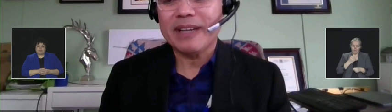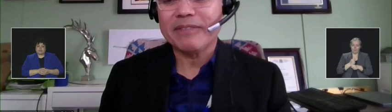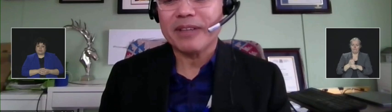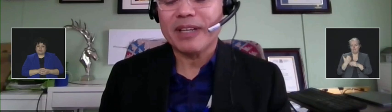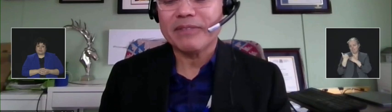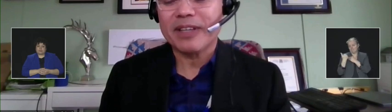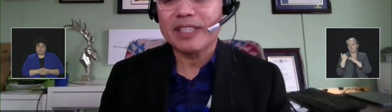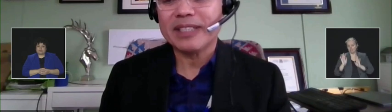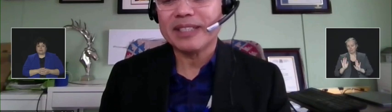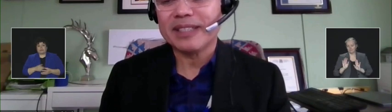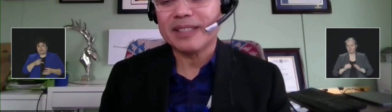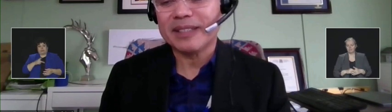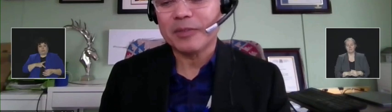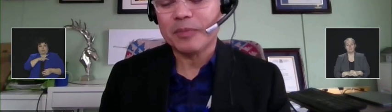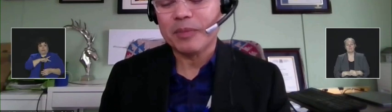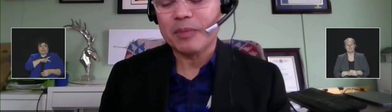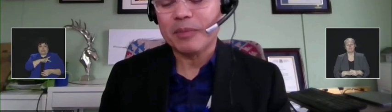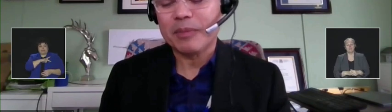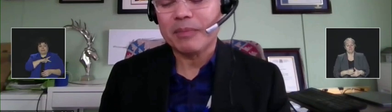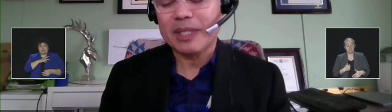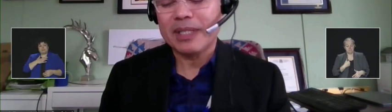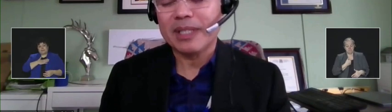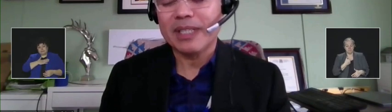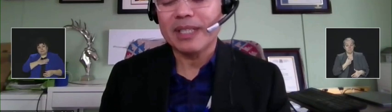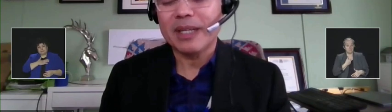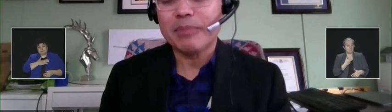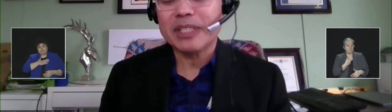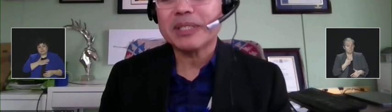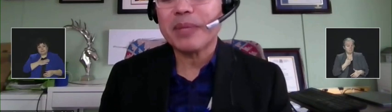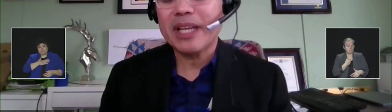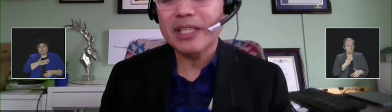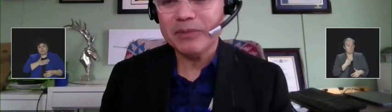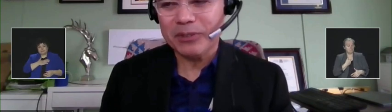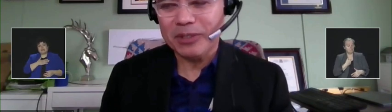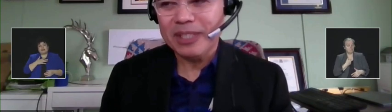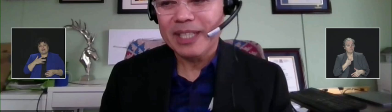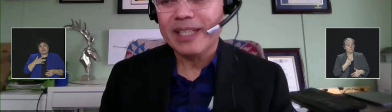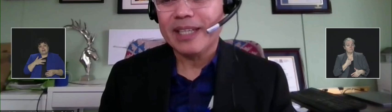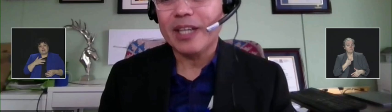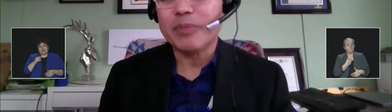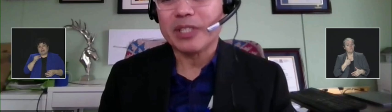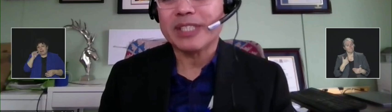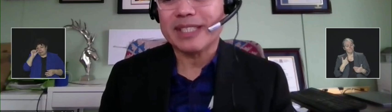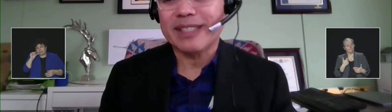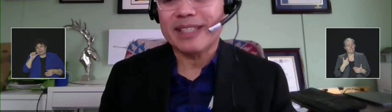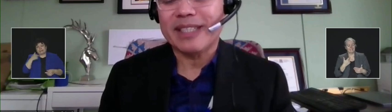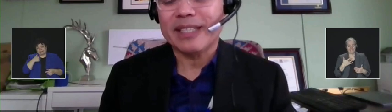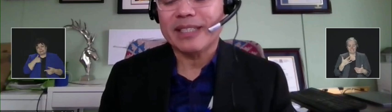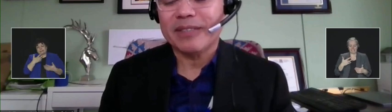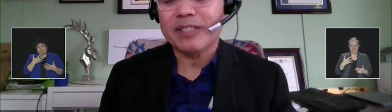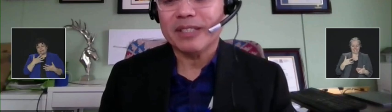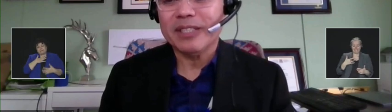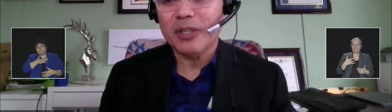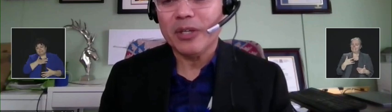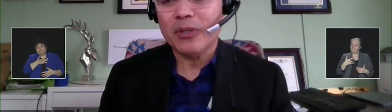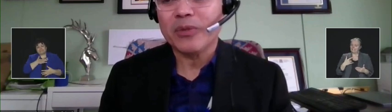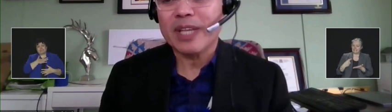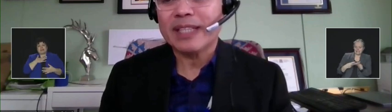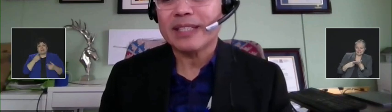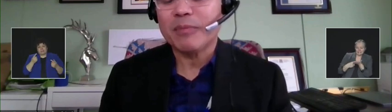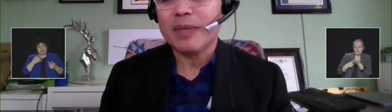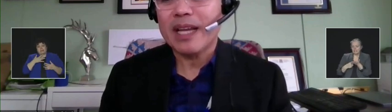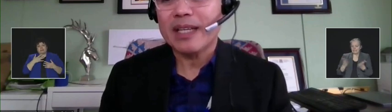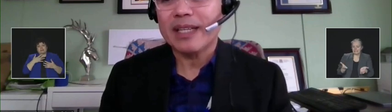personally I find a bit painful because I definitely know